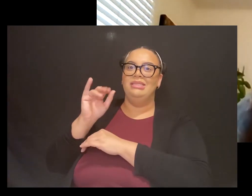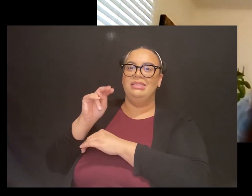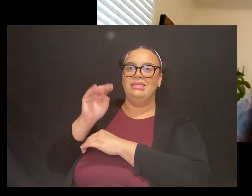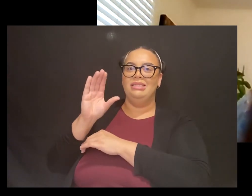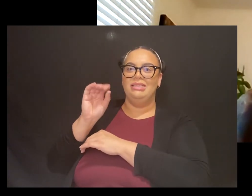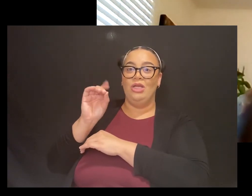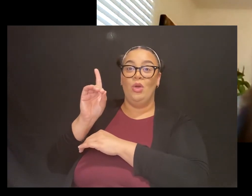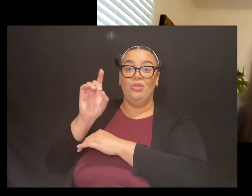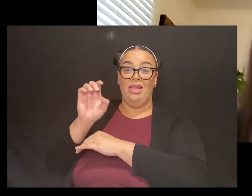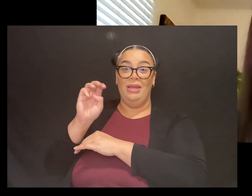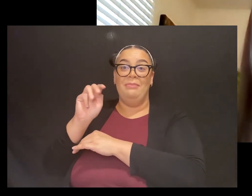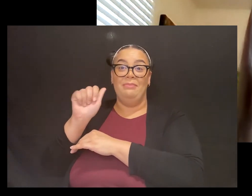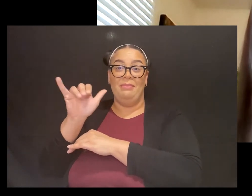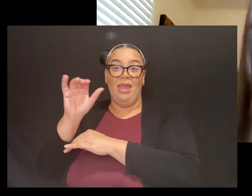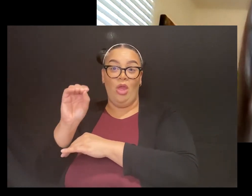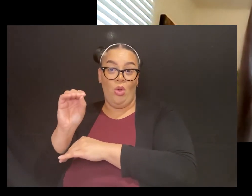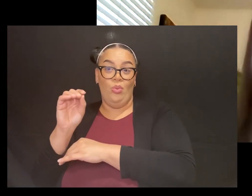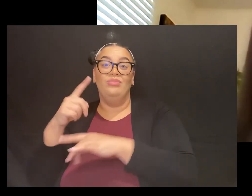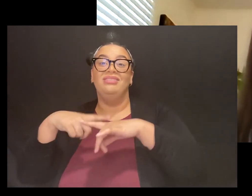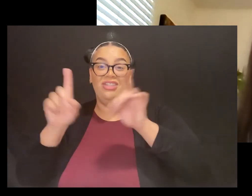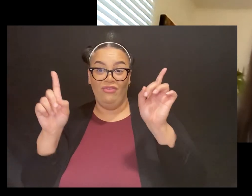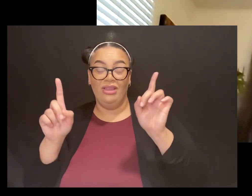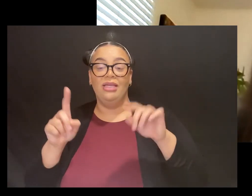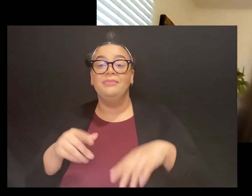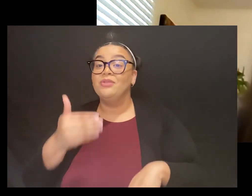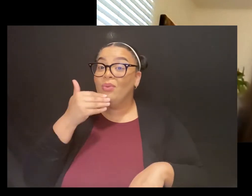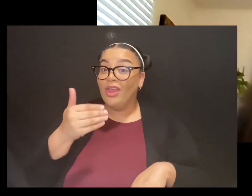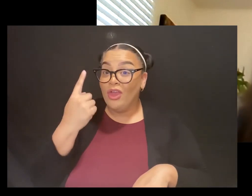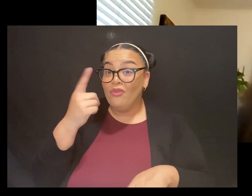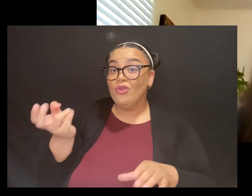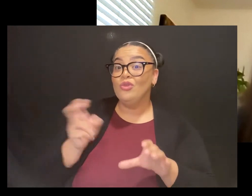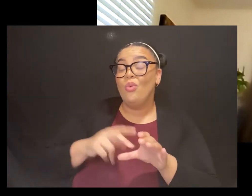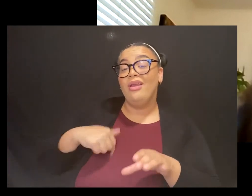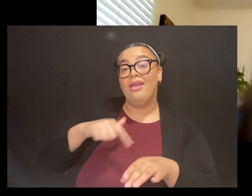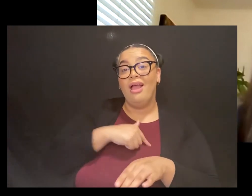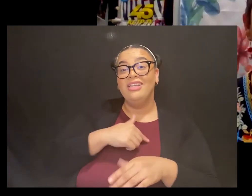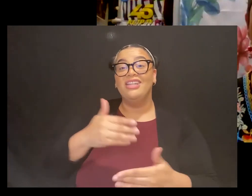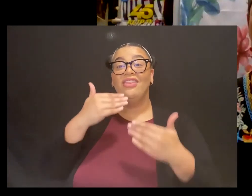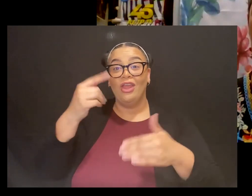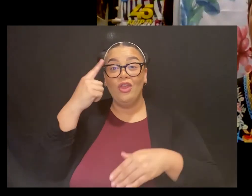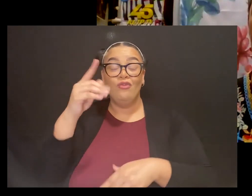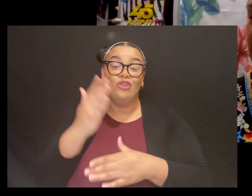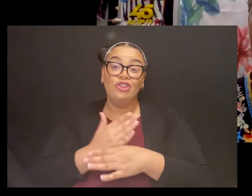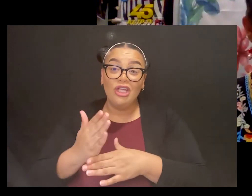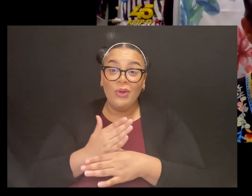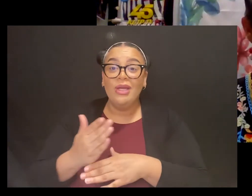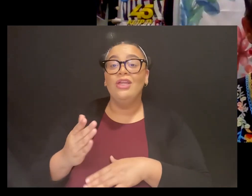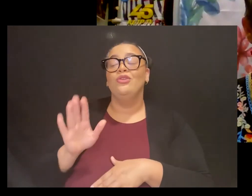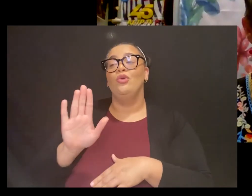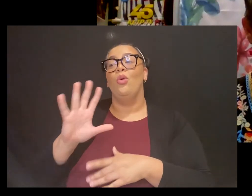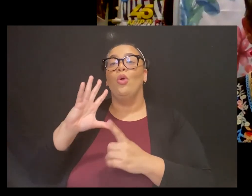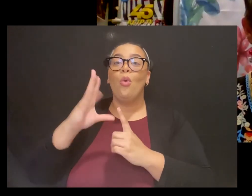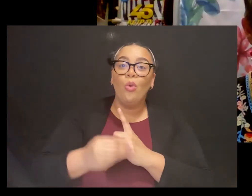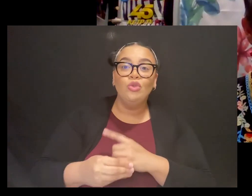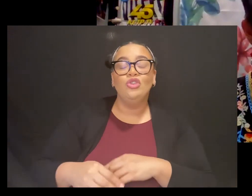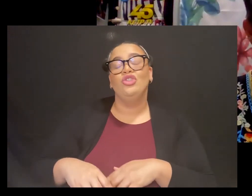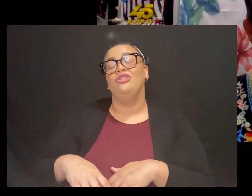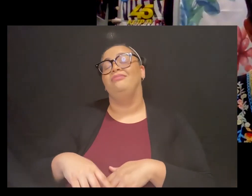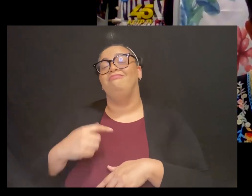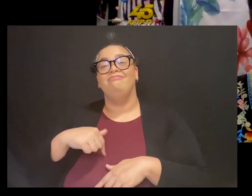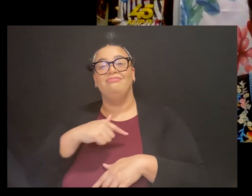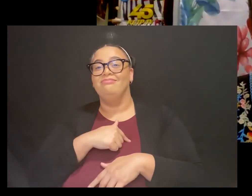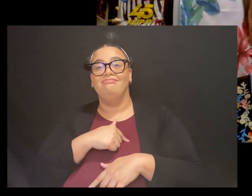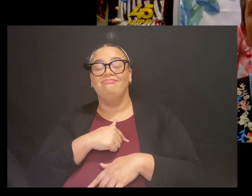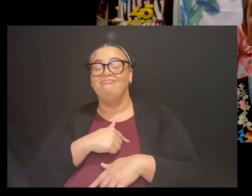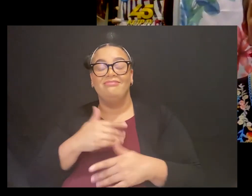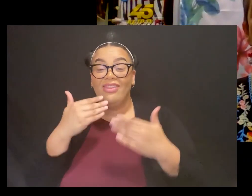sharing your information and your, your culture. And we really appreciate you. Thank you so much for letting me do so. And hi to all